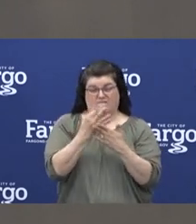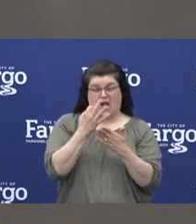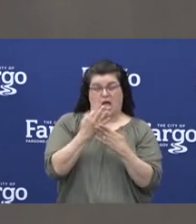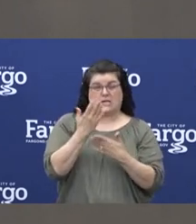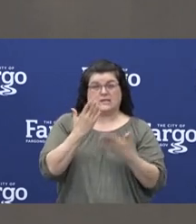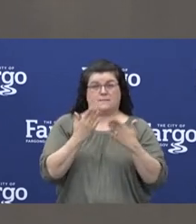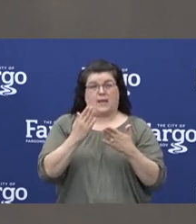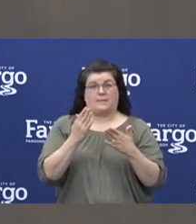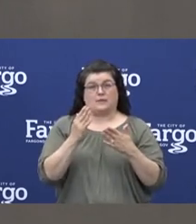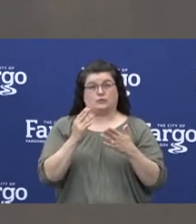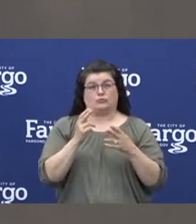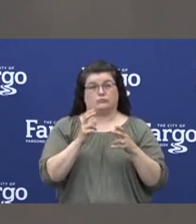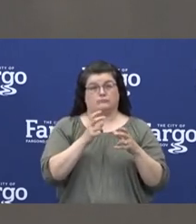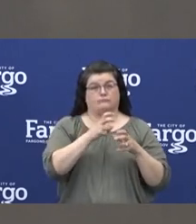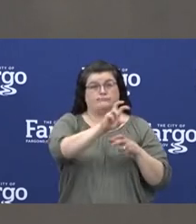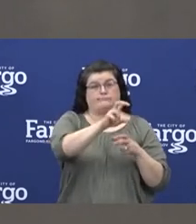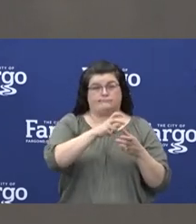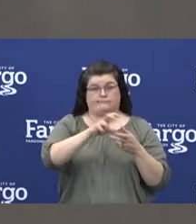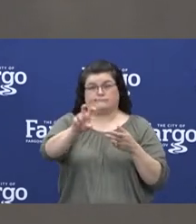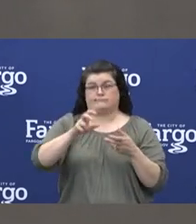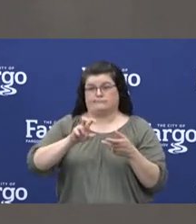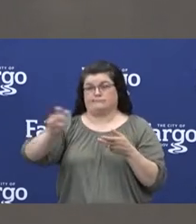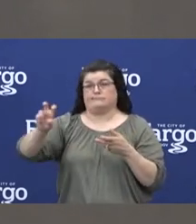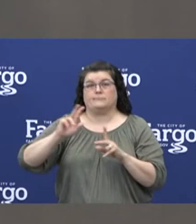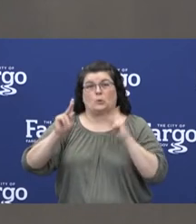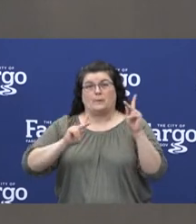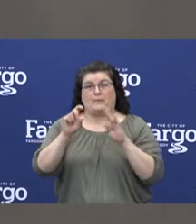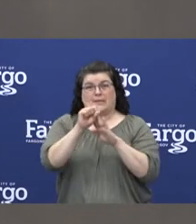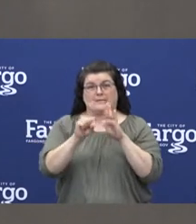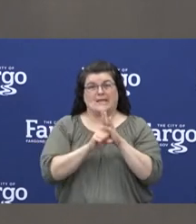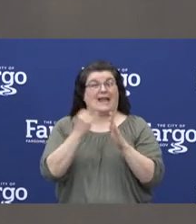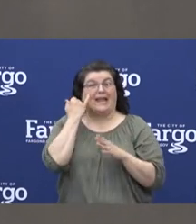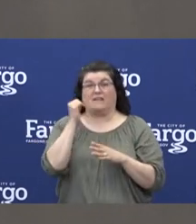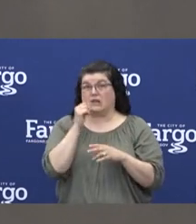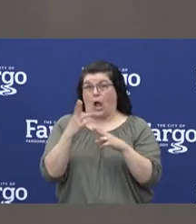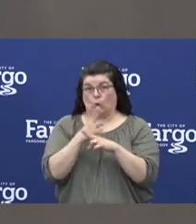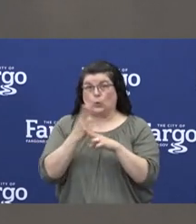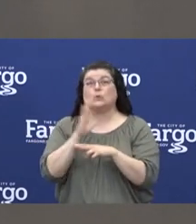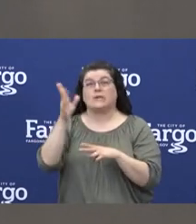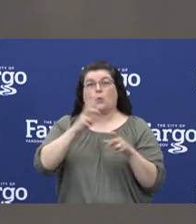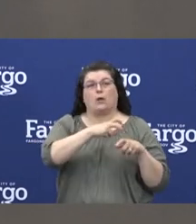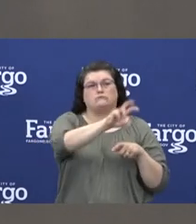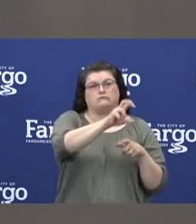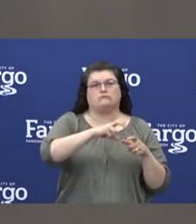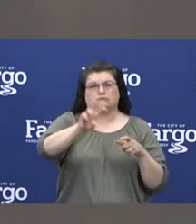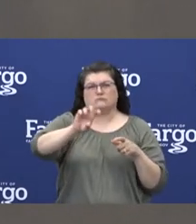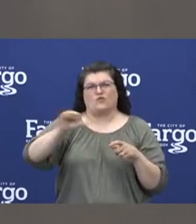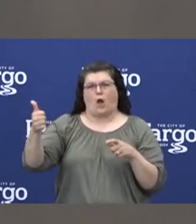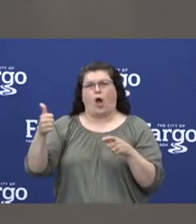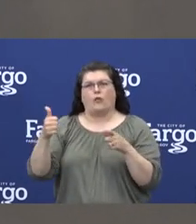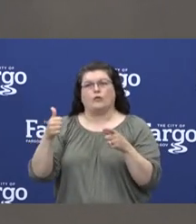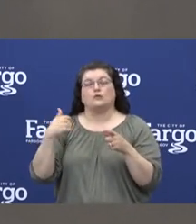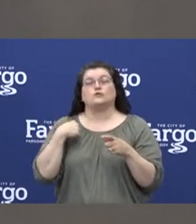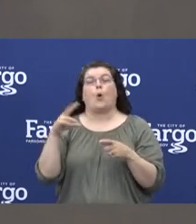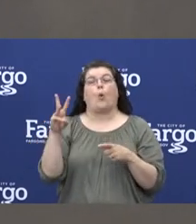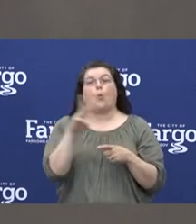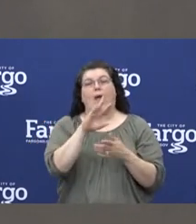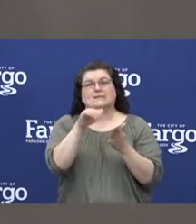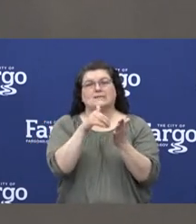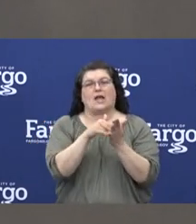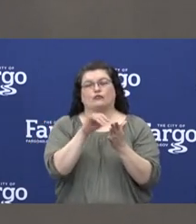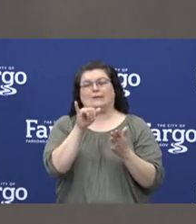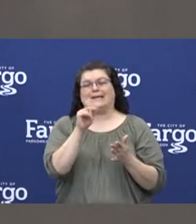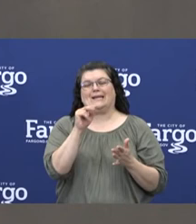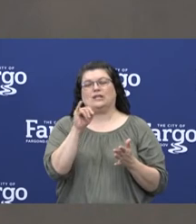be redistributed throughout the state if funds aren't being used in certain territories. So please utilize West Central Initiative and the Emergency